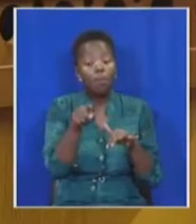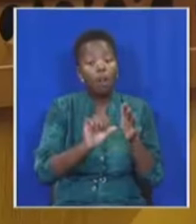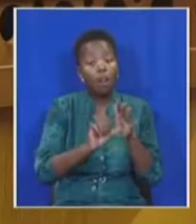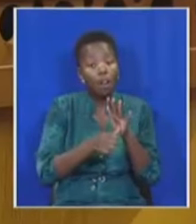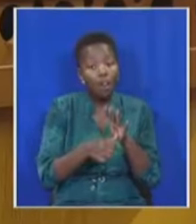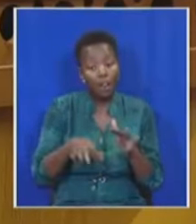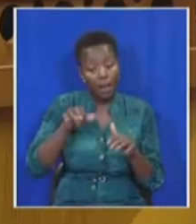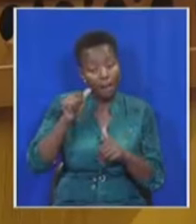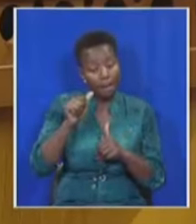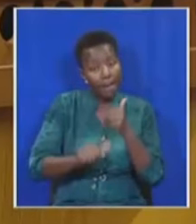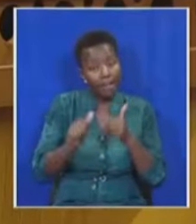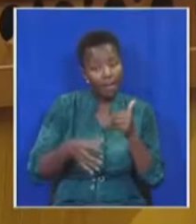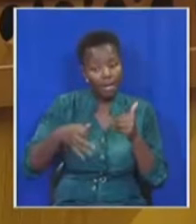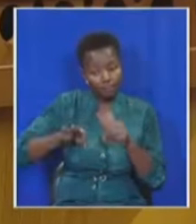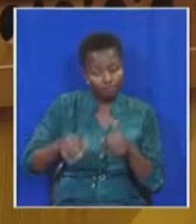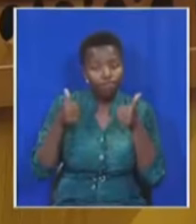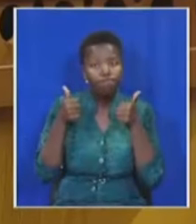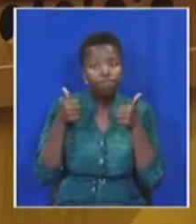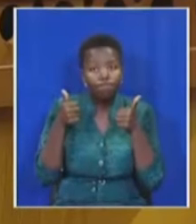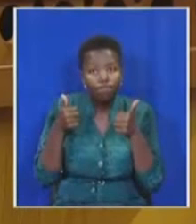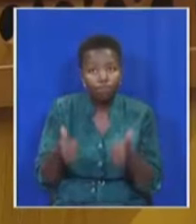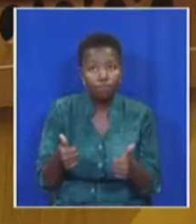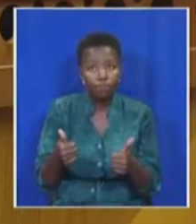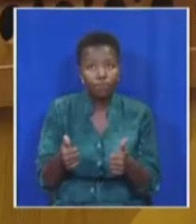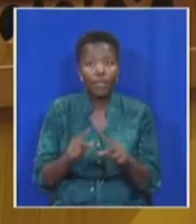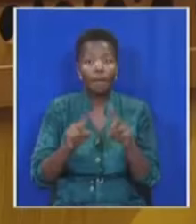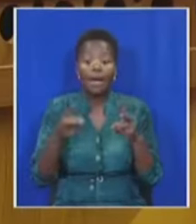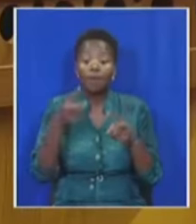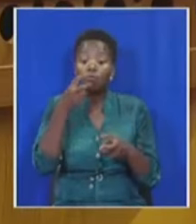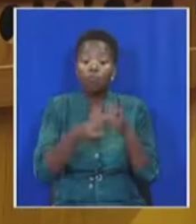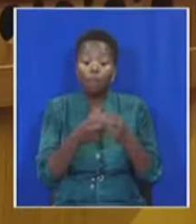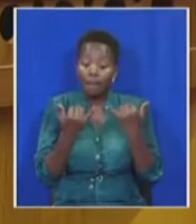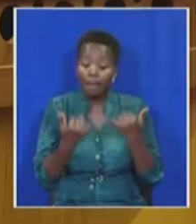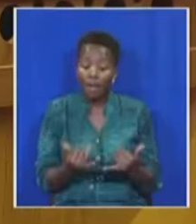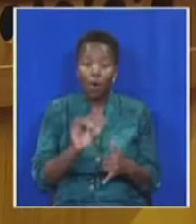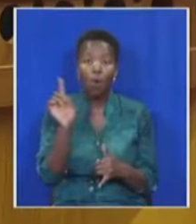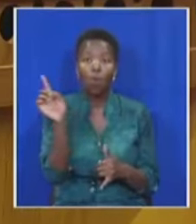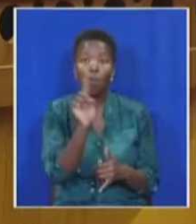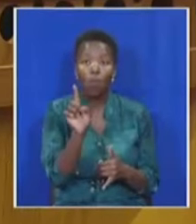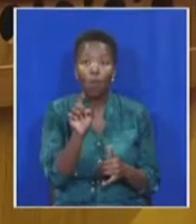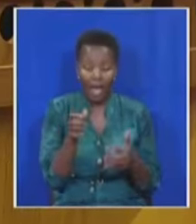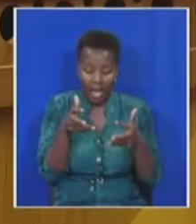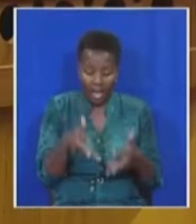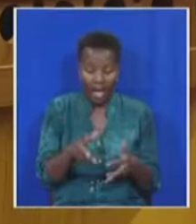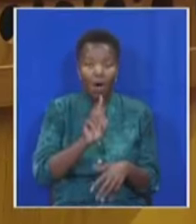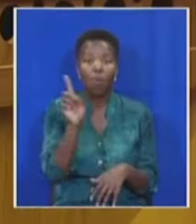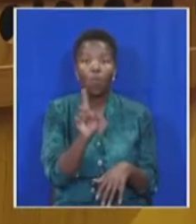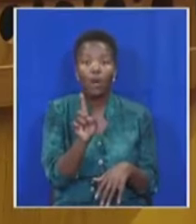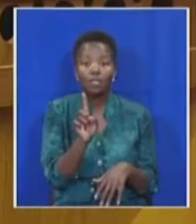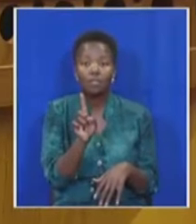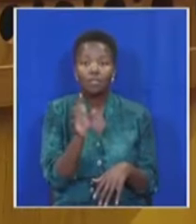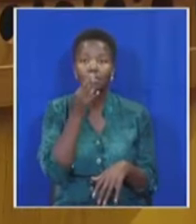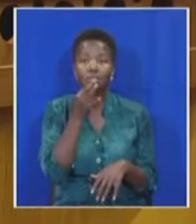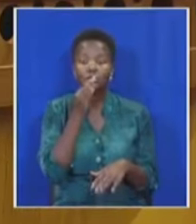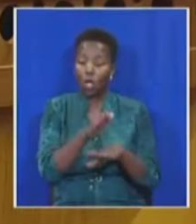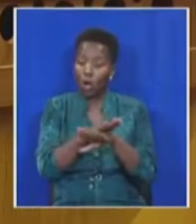njengobi njali The issue at hand here The issue at hand here is not whether